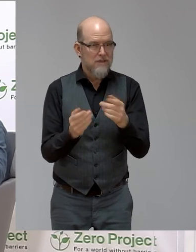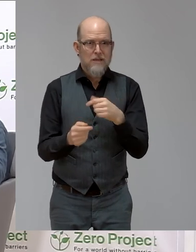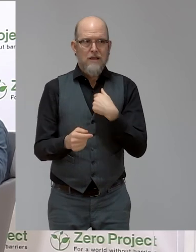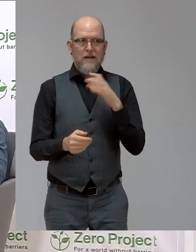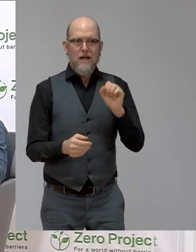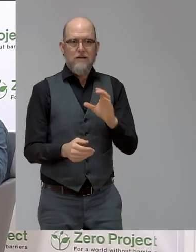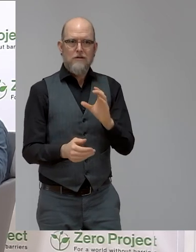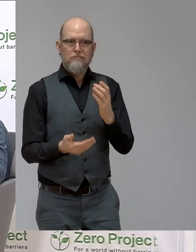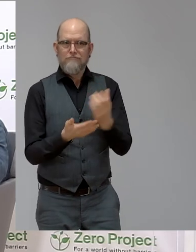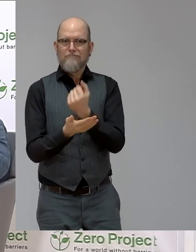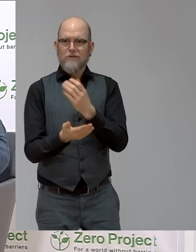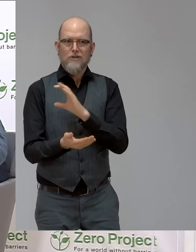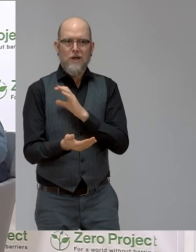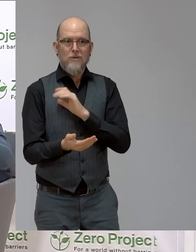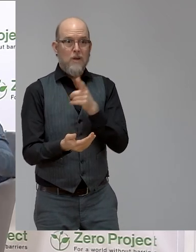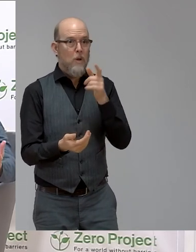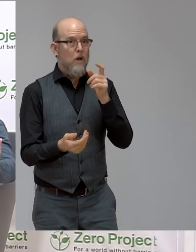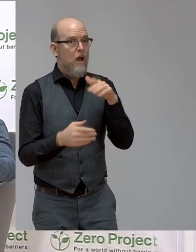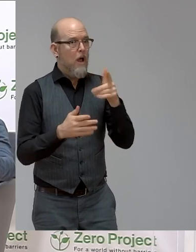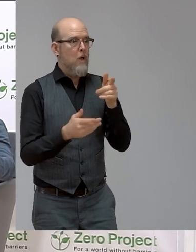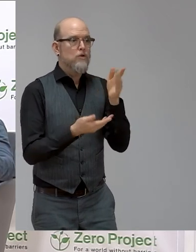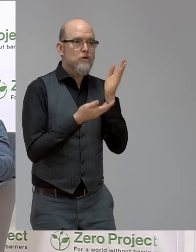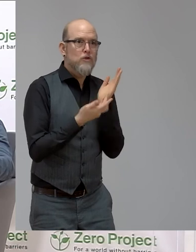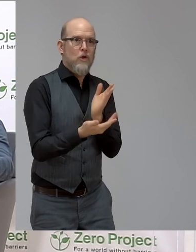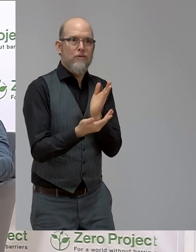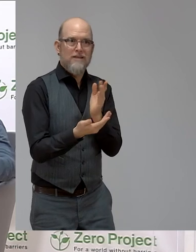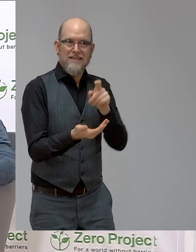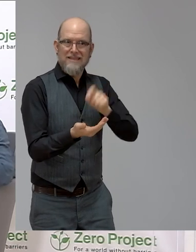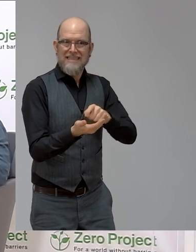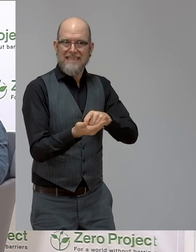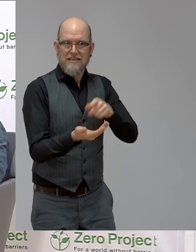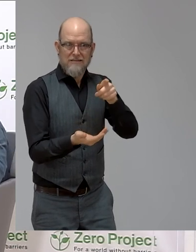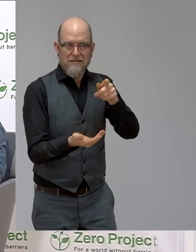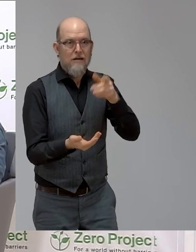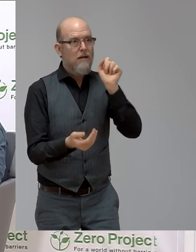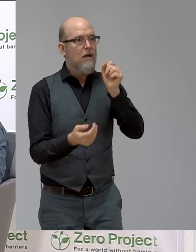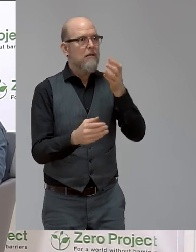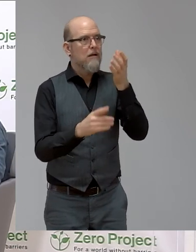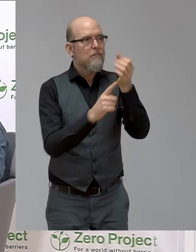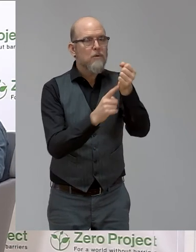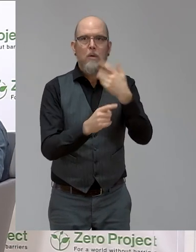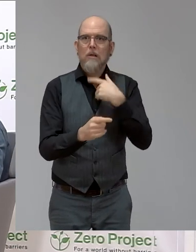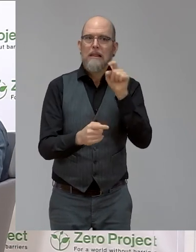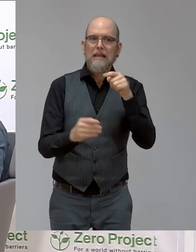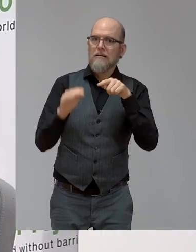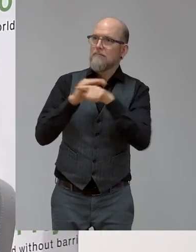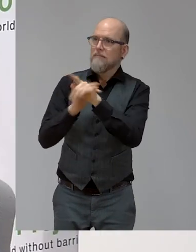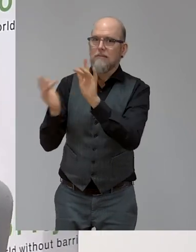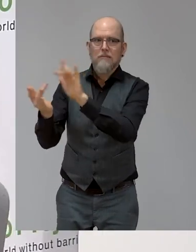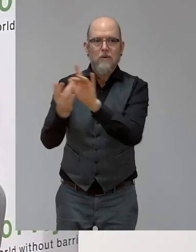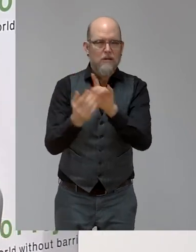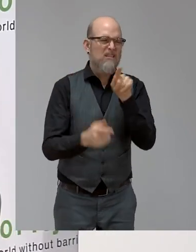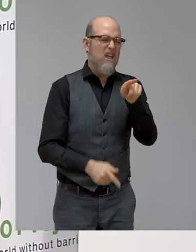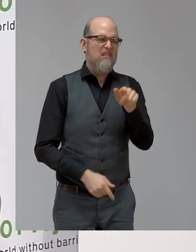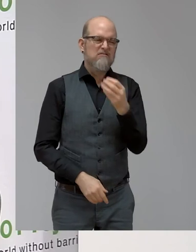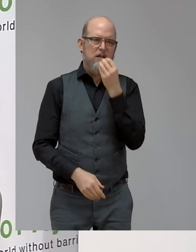who need that service to have a wider reach for translation. Excellent. And we've heard it's